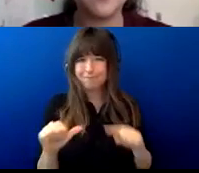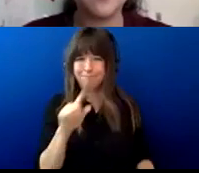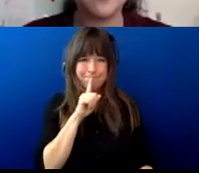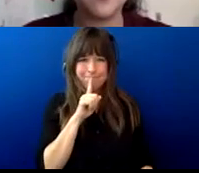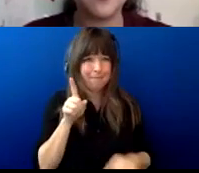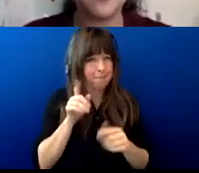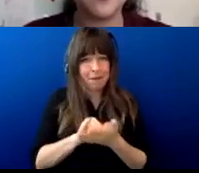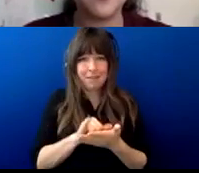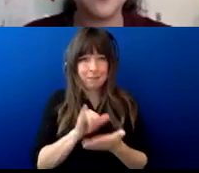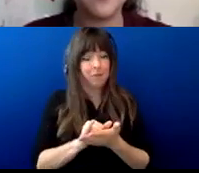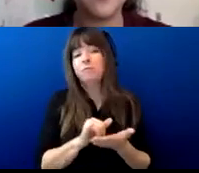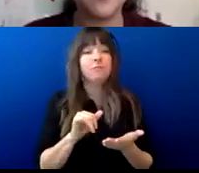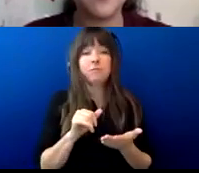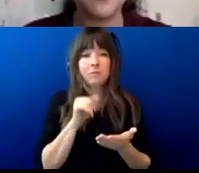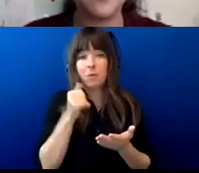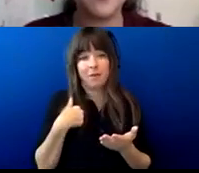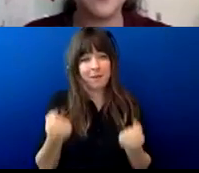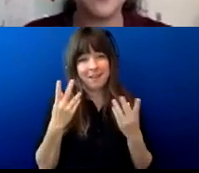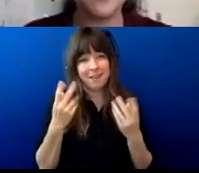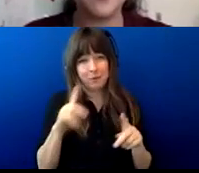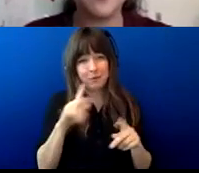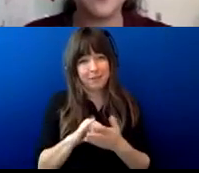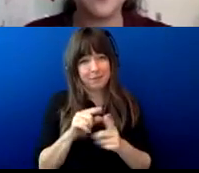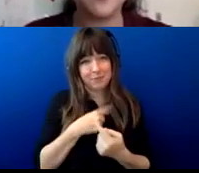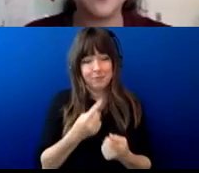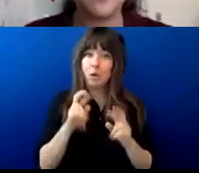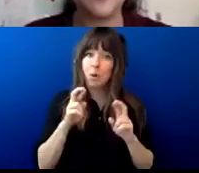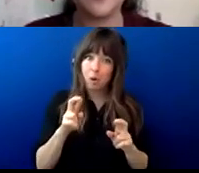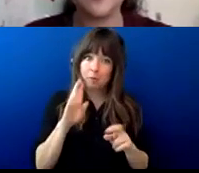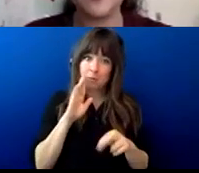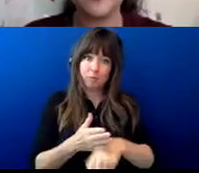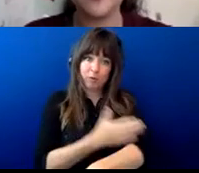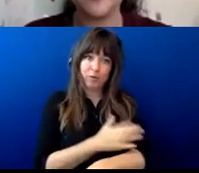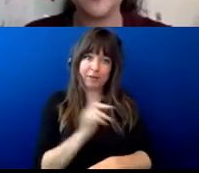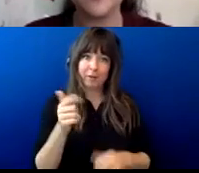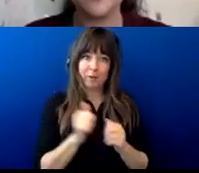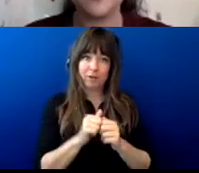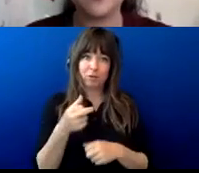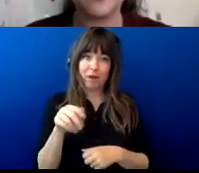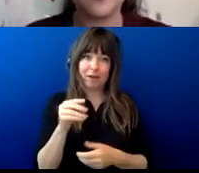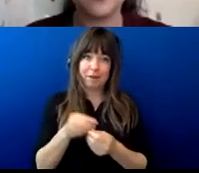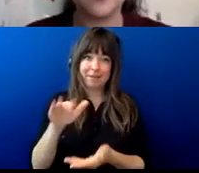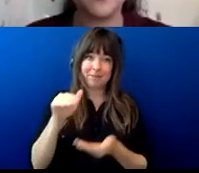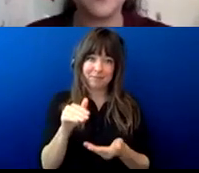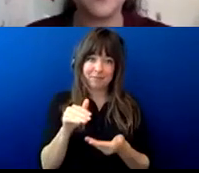opportunities for that and hopefully we'll have a chance to provide that with our with our grant so thank you it will be fun